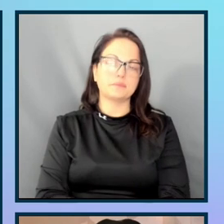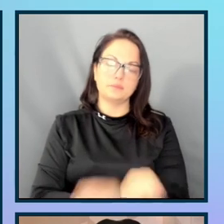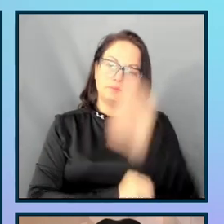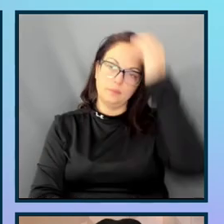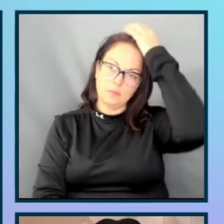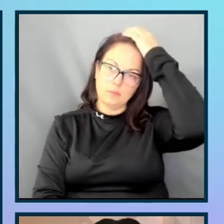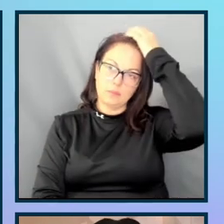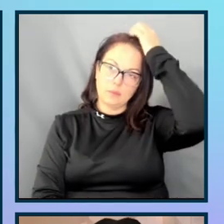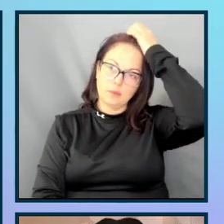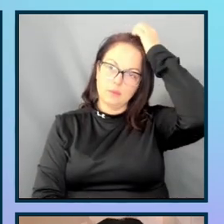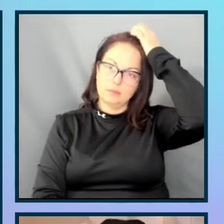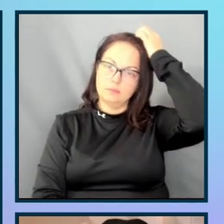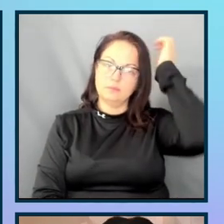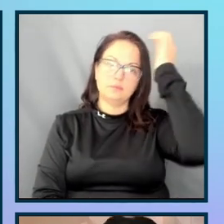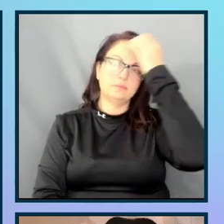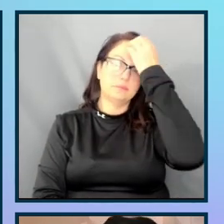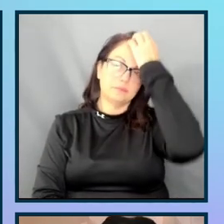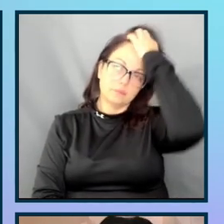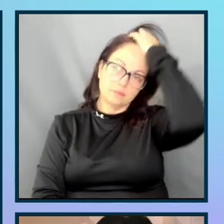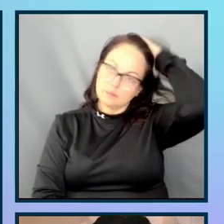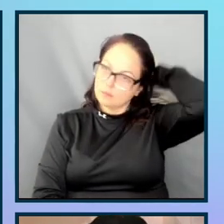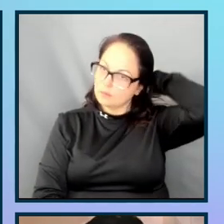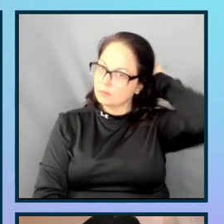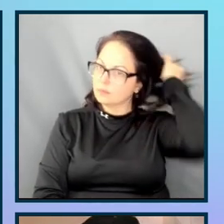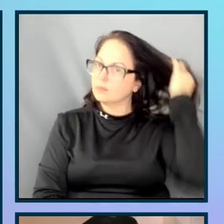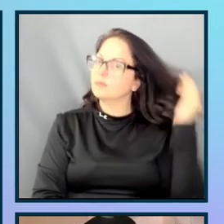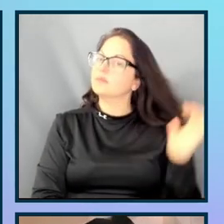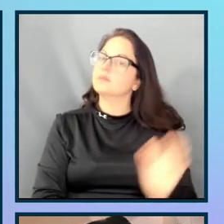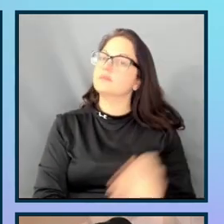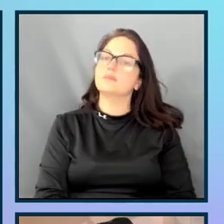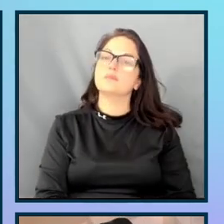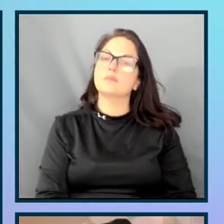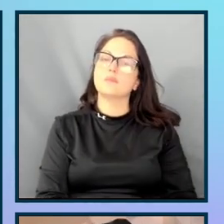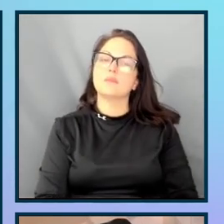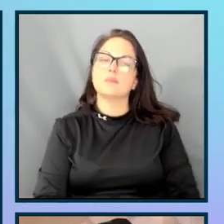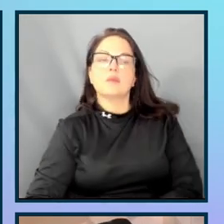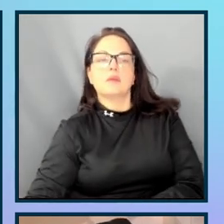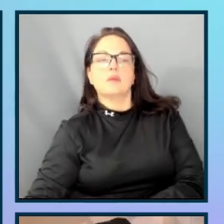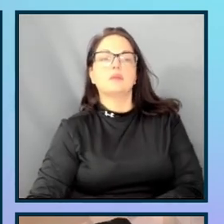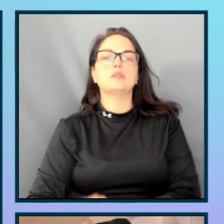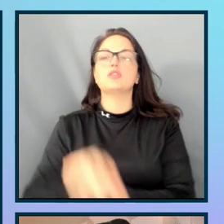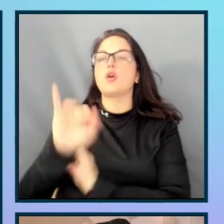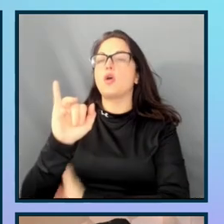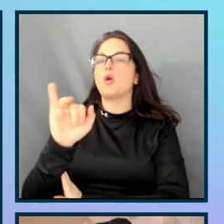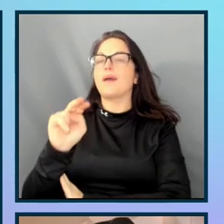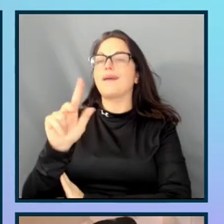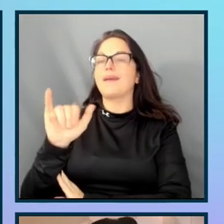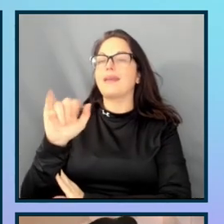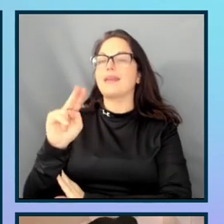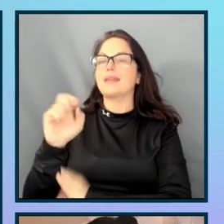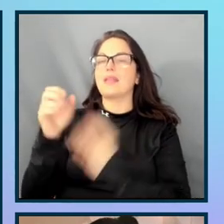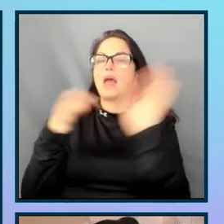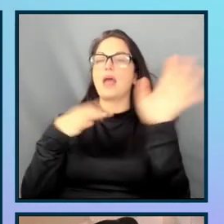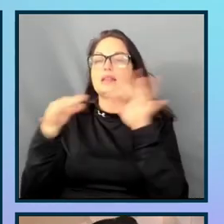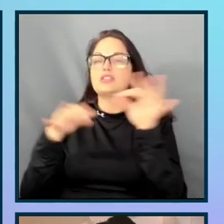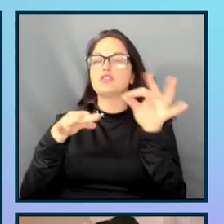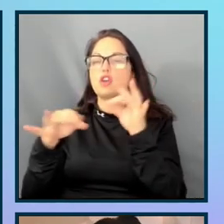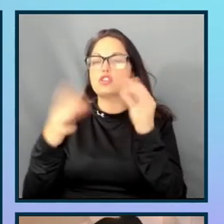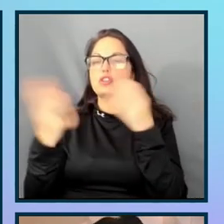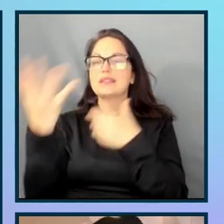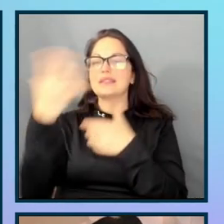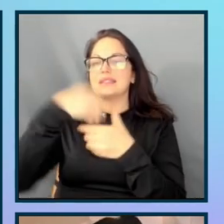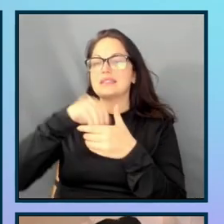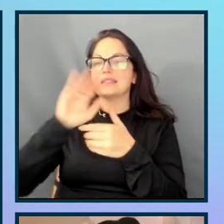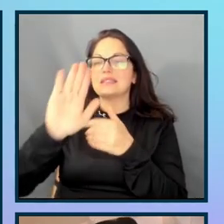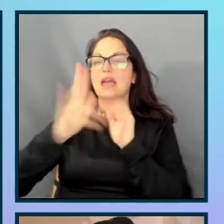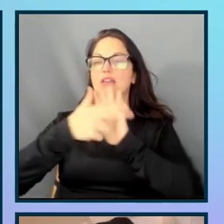the instructional, some of the instructions for your input fields are inline instructions inside your label. So, in this